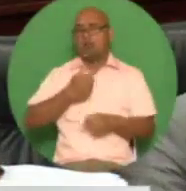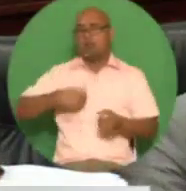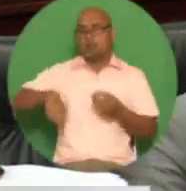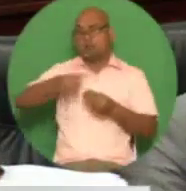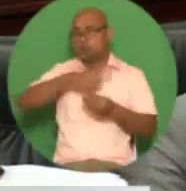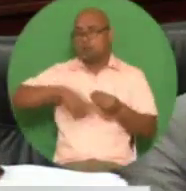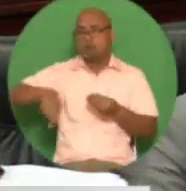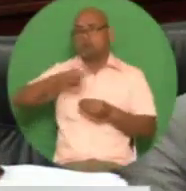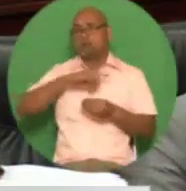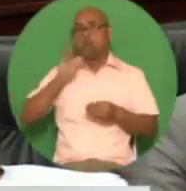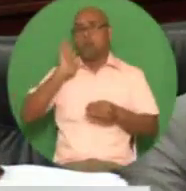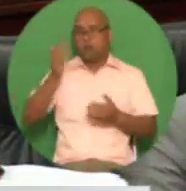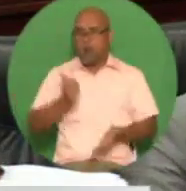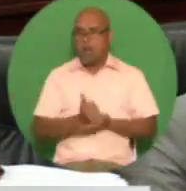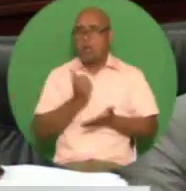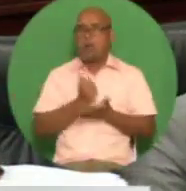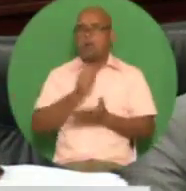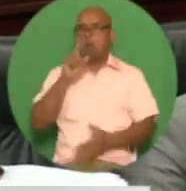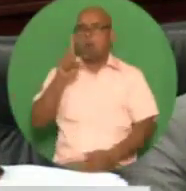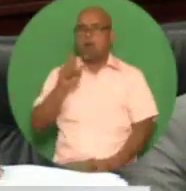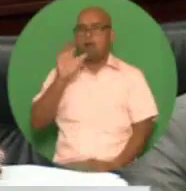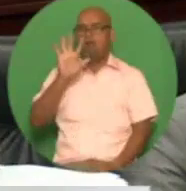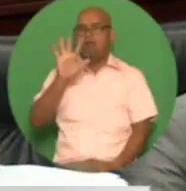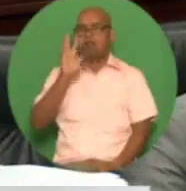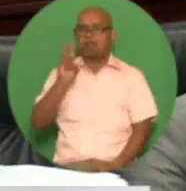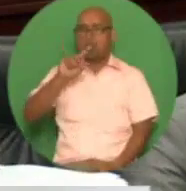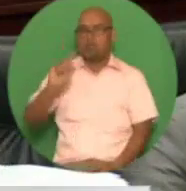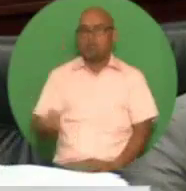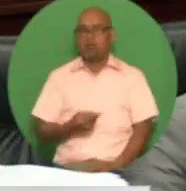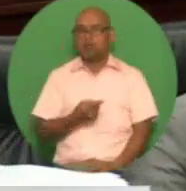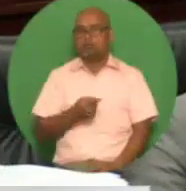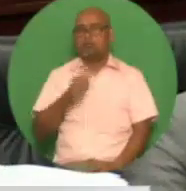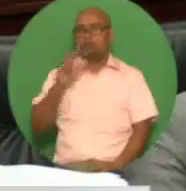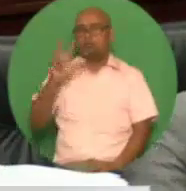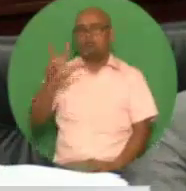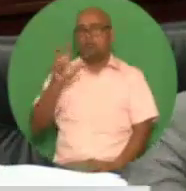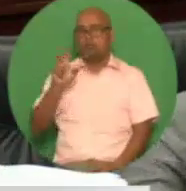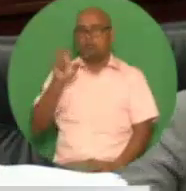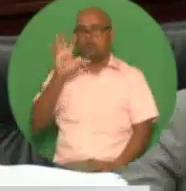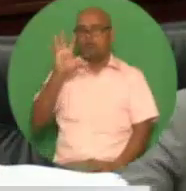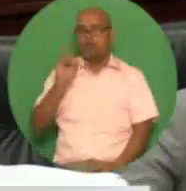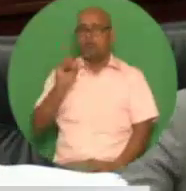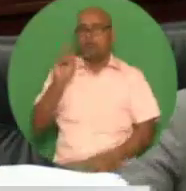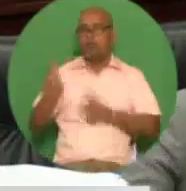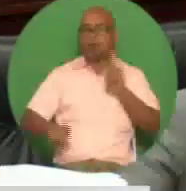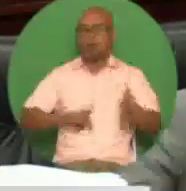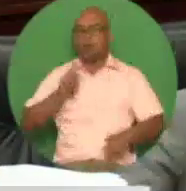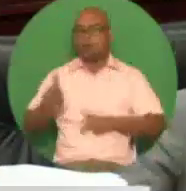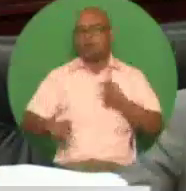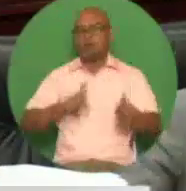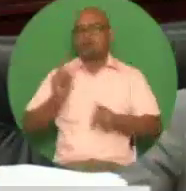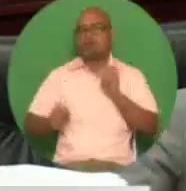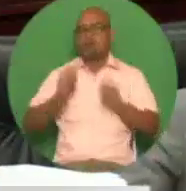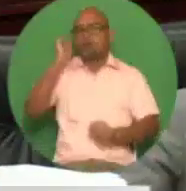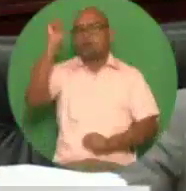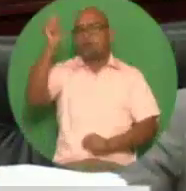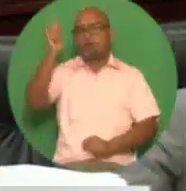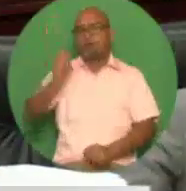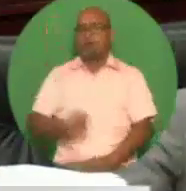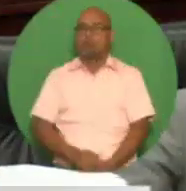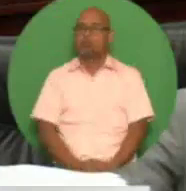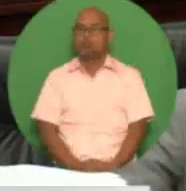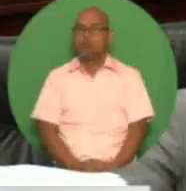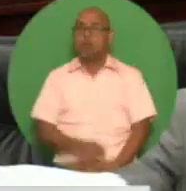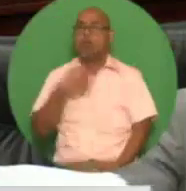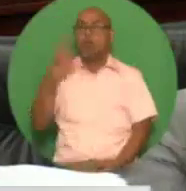156 350 members of our national community including our senior